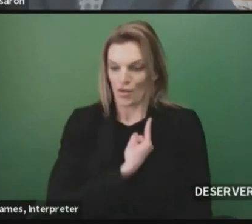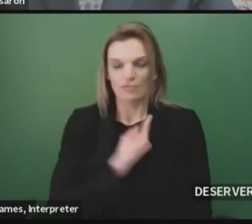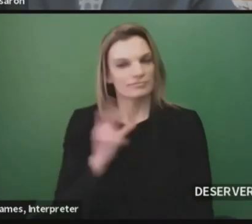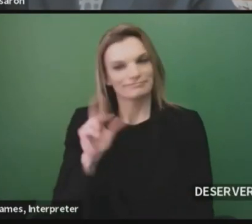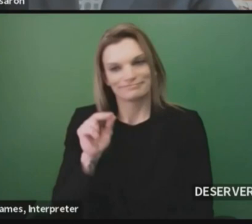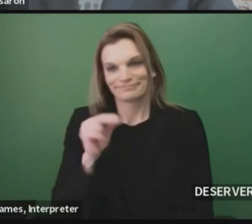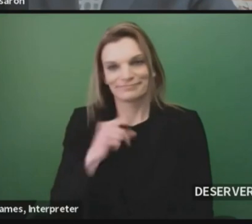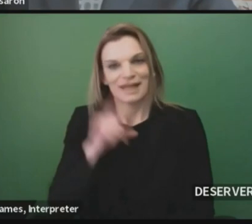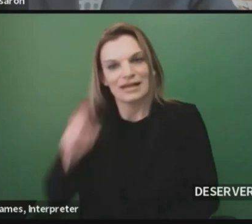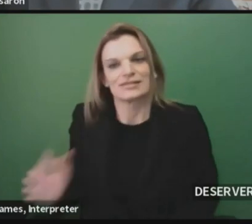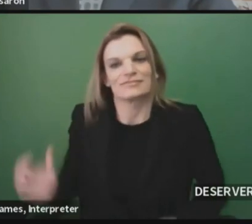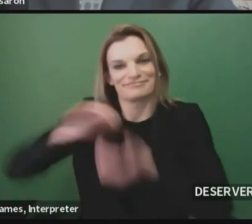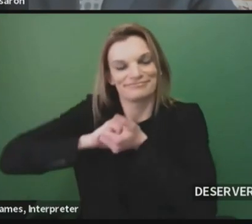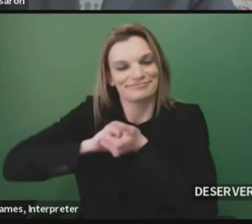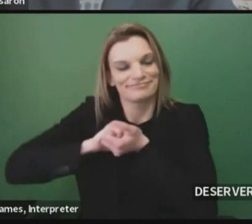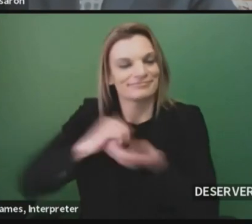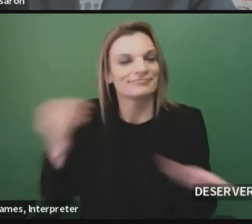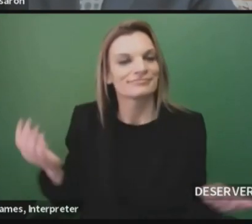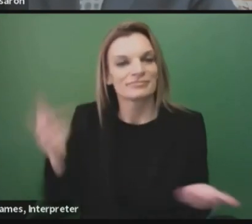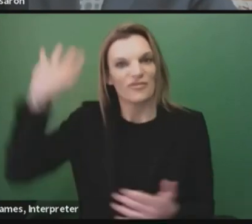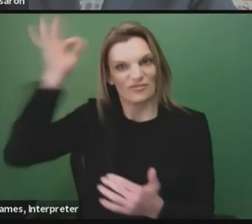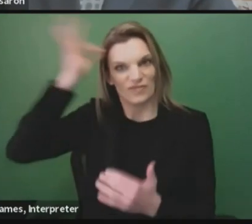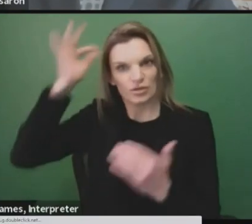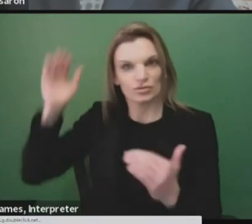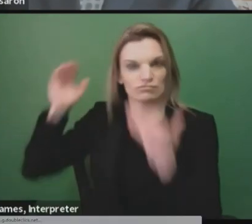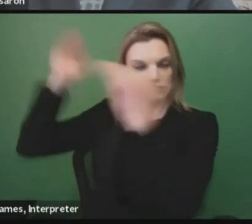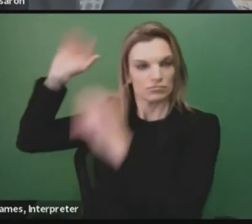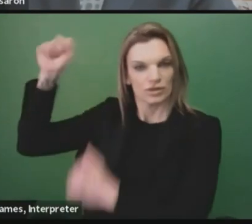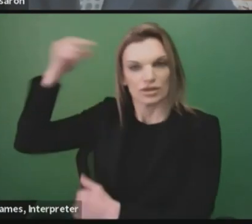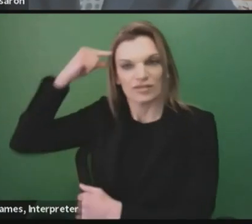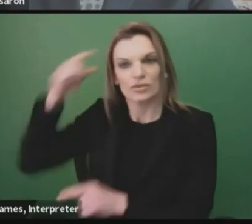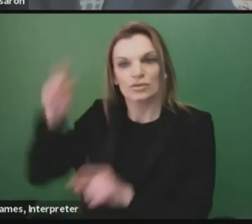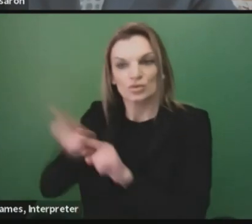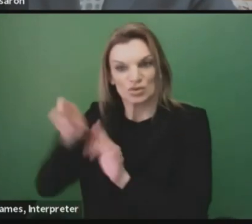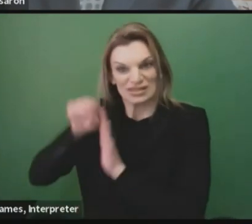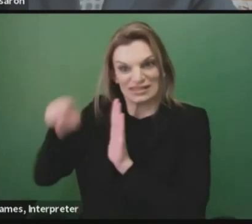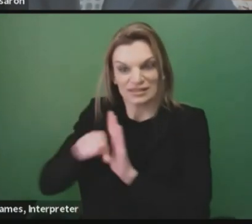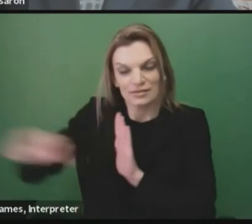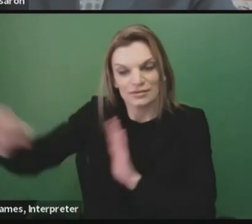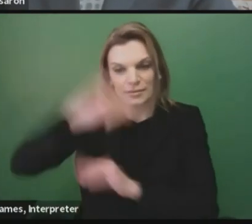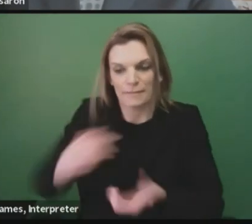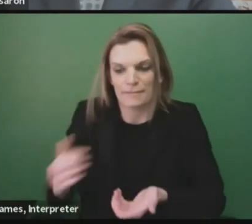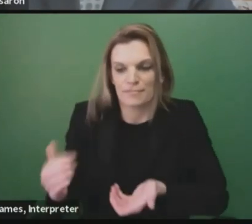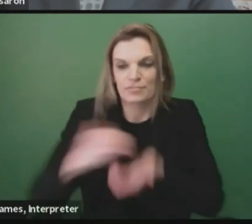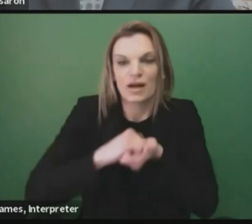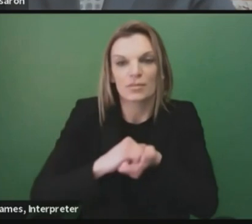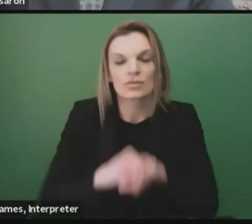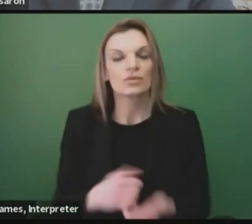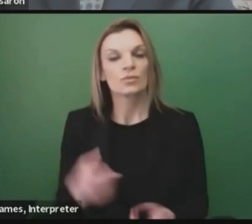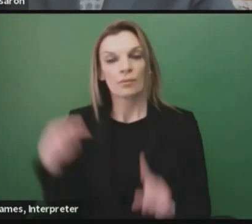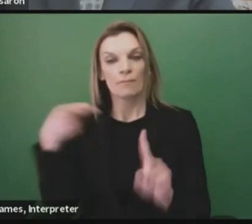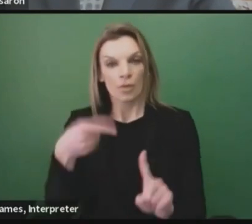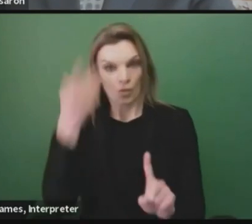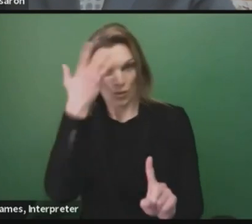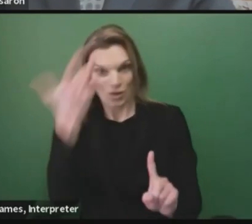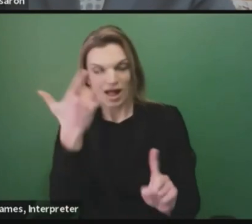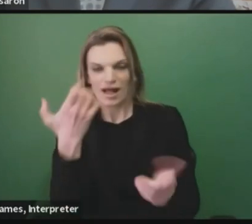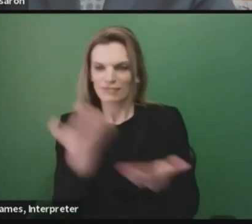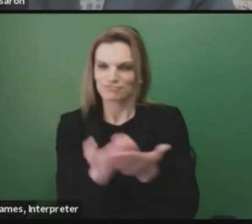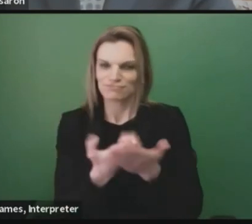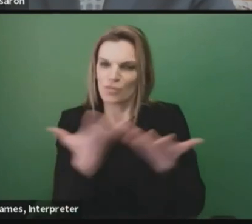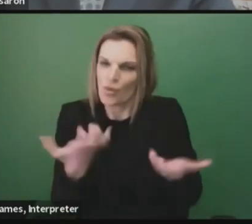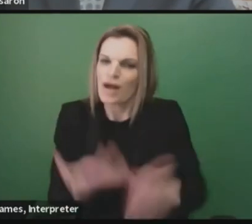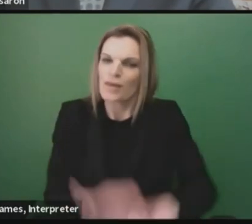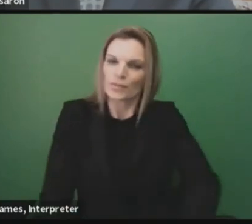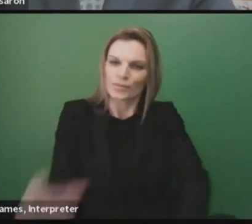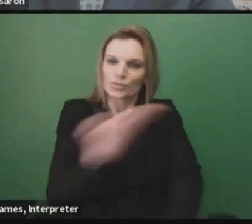level to work with me to protect public health and to jumpstart our economy. And I have a plan to do just that. Today,